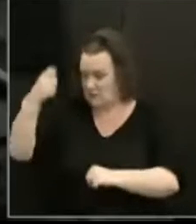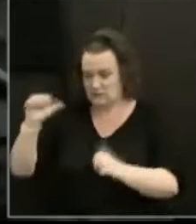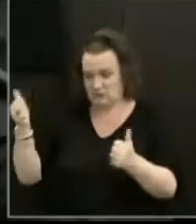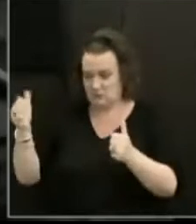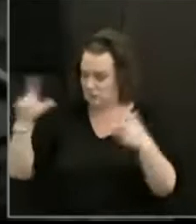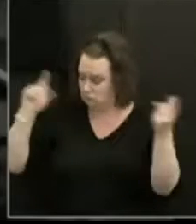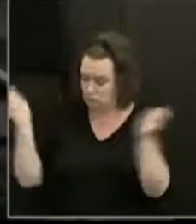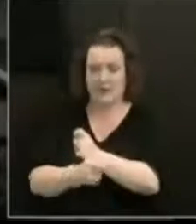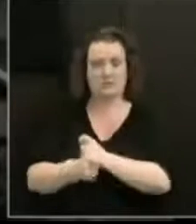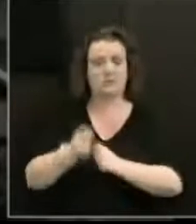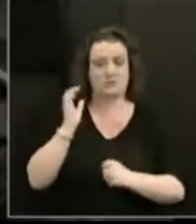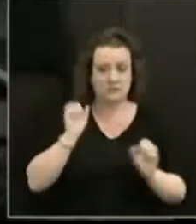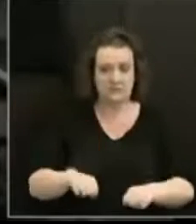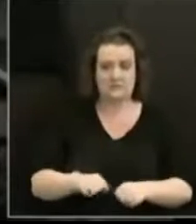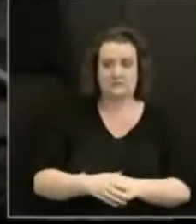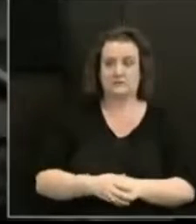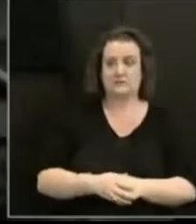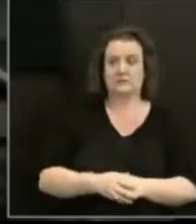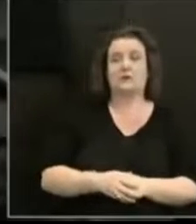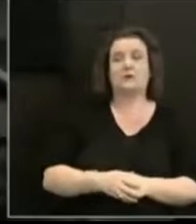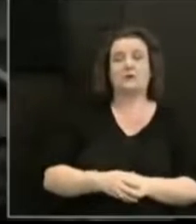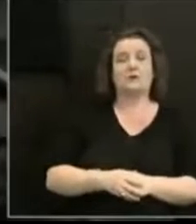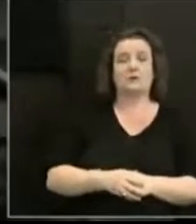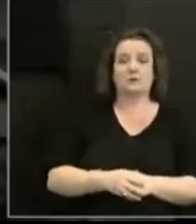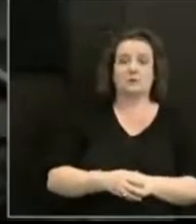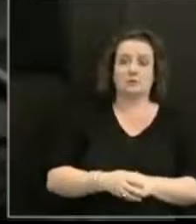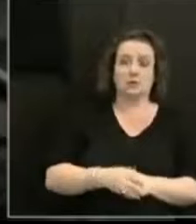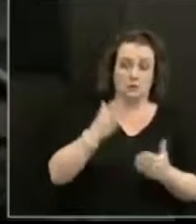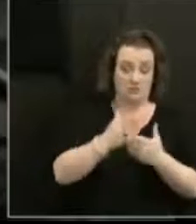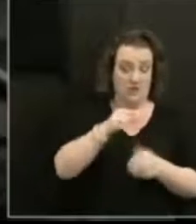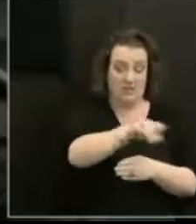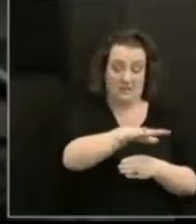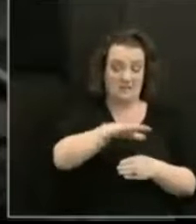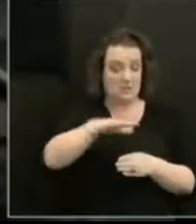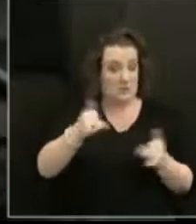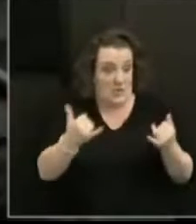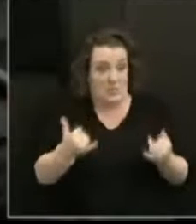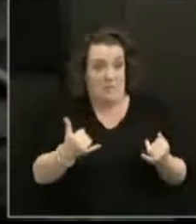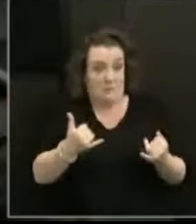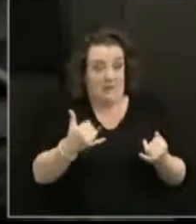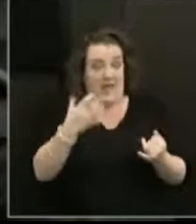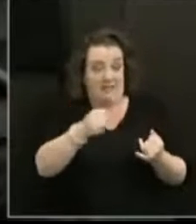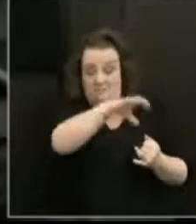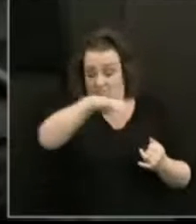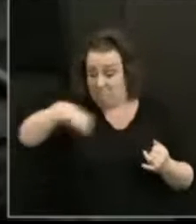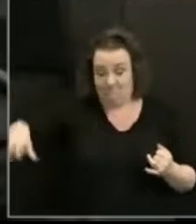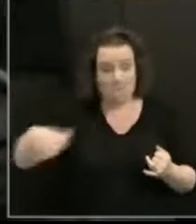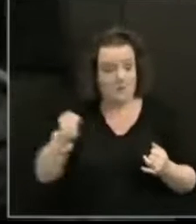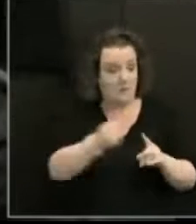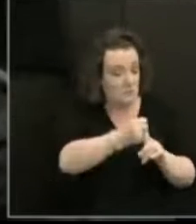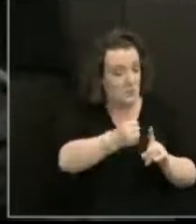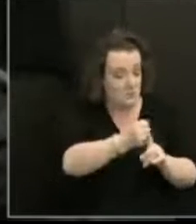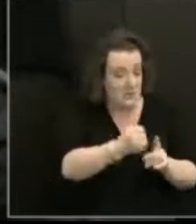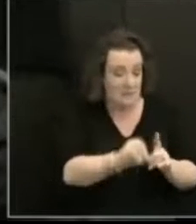These continue to create fertile ground for abuse. Fulfilling our human rights obligations